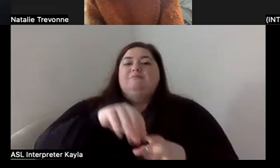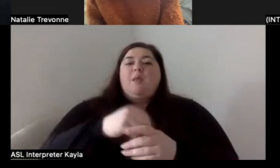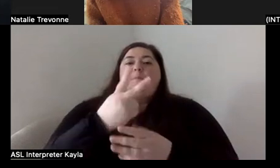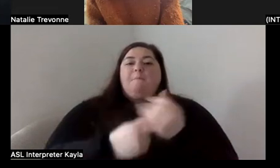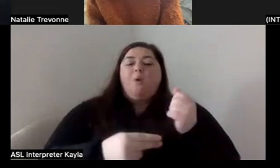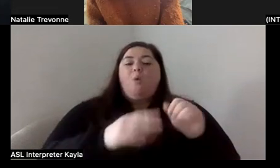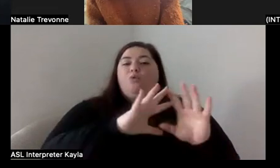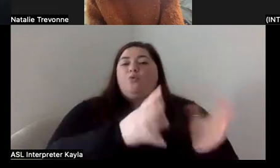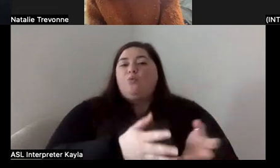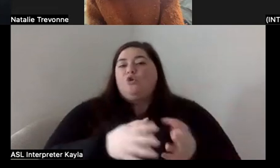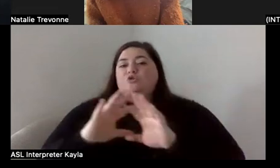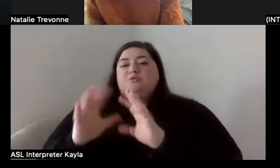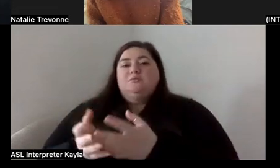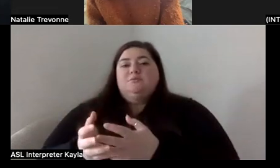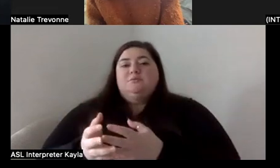knowing both sides?